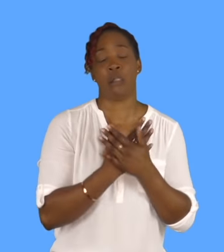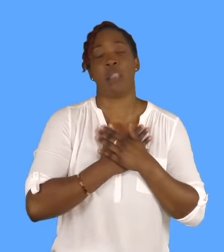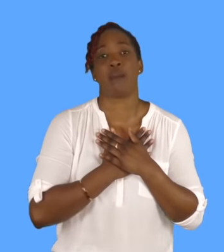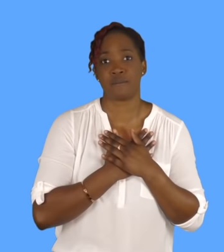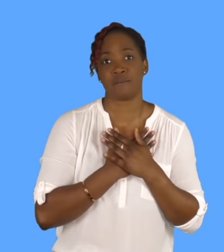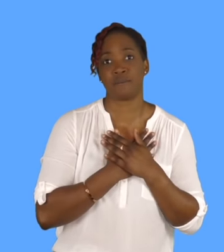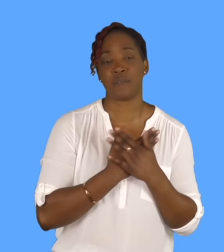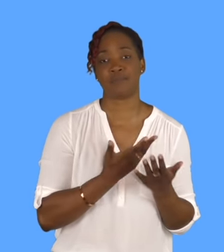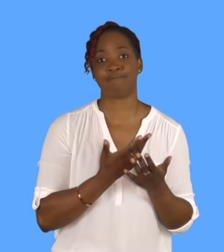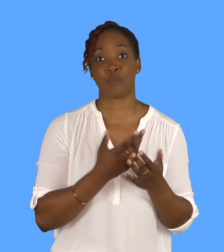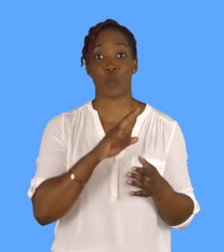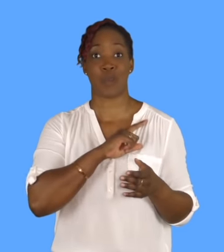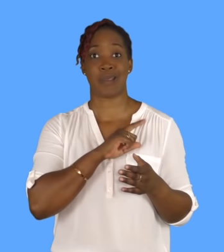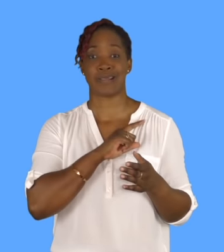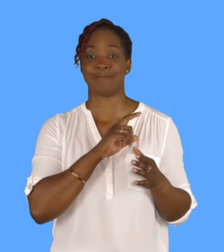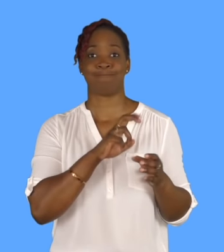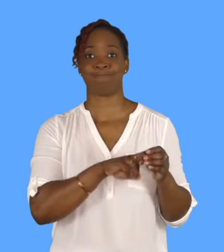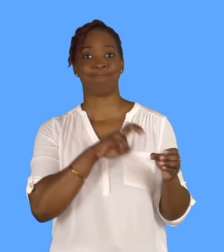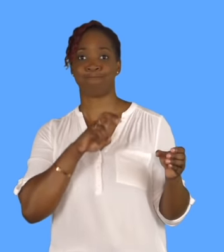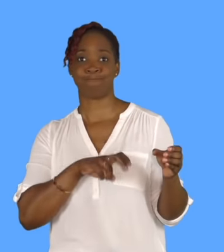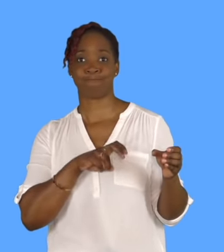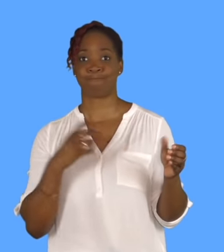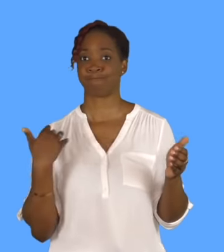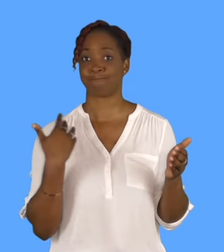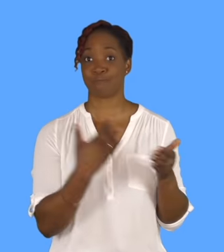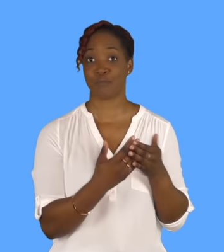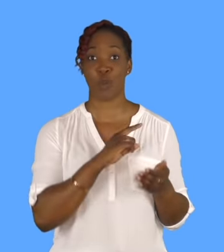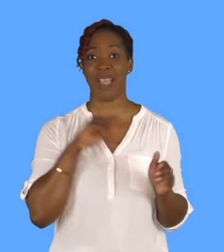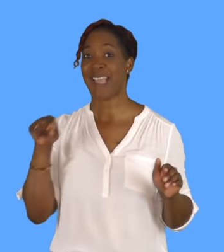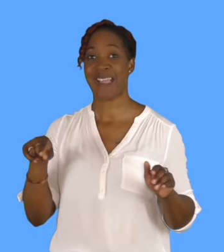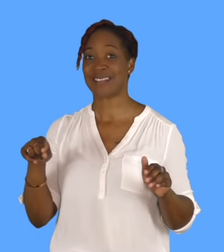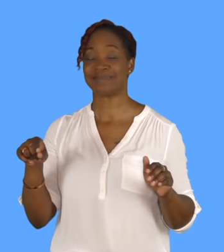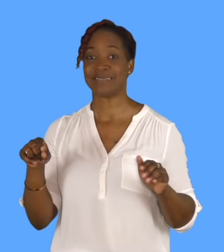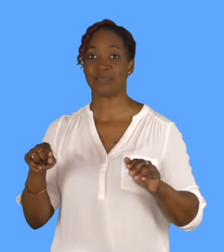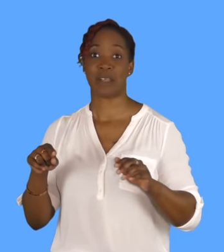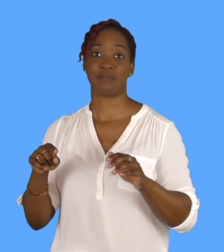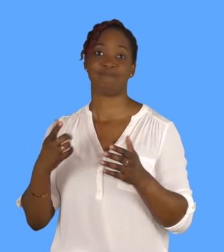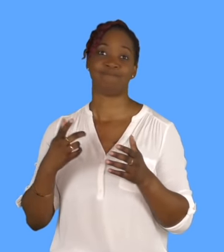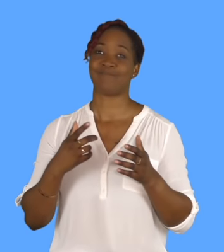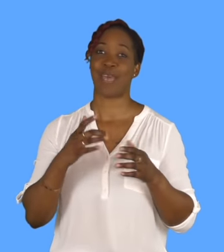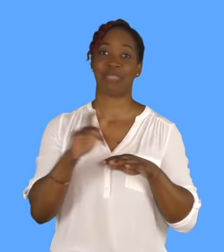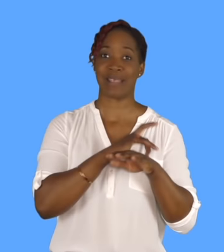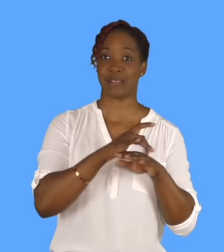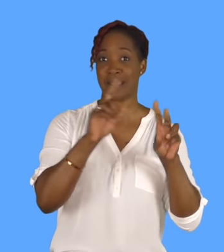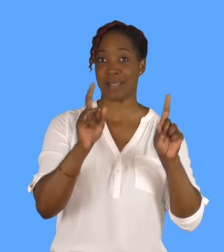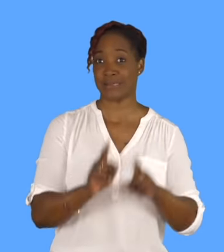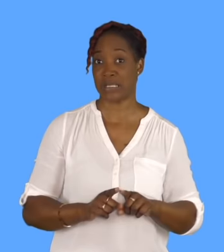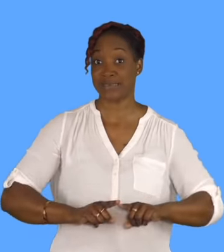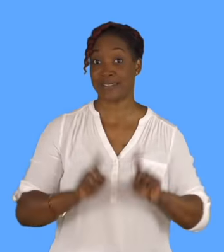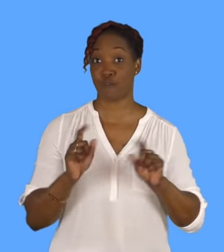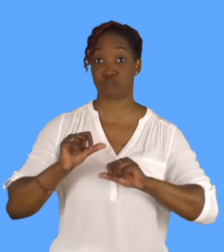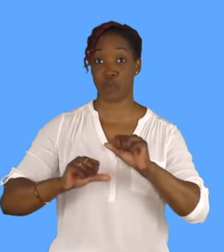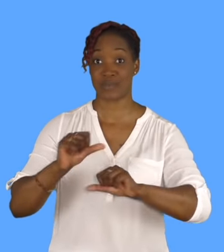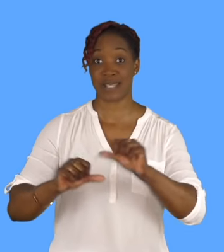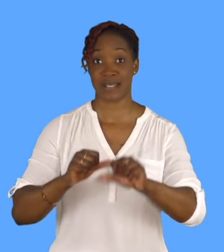haven't done theatre for a while is because it works very differently in India. So, it isn't like, you open a play and then you